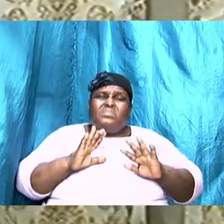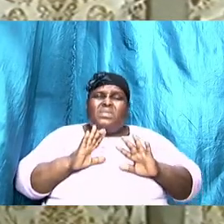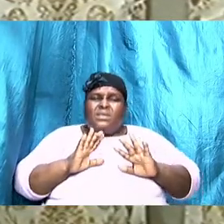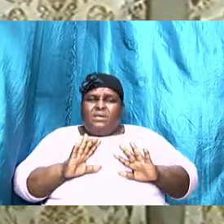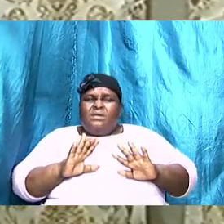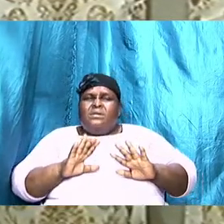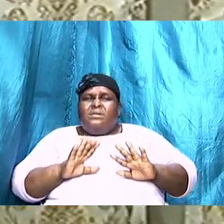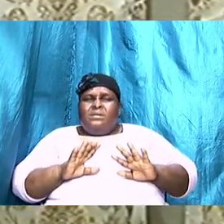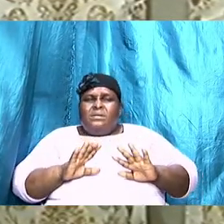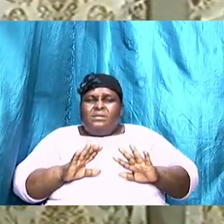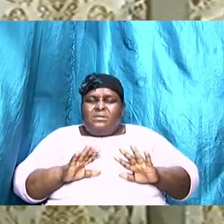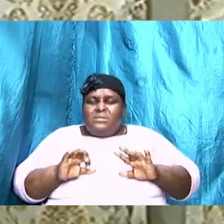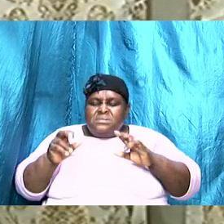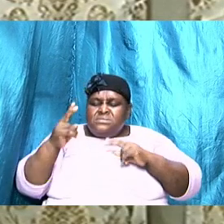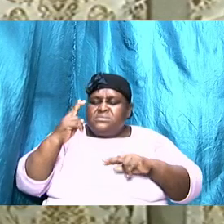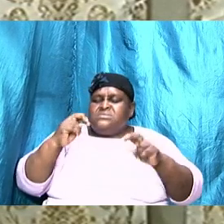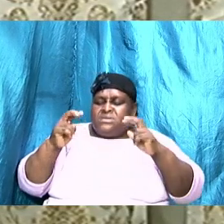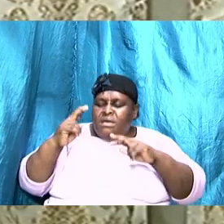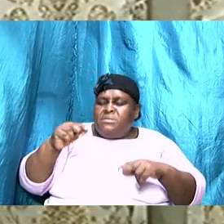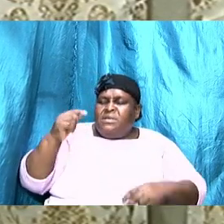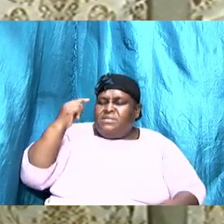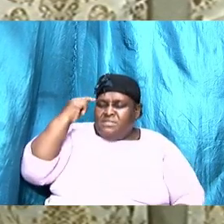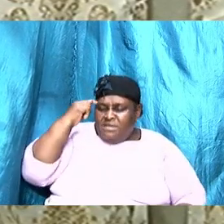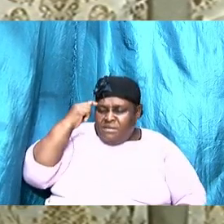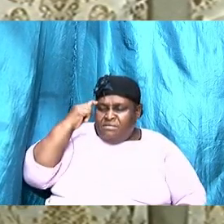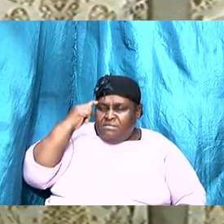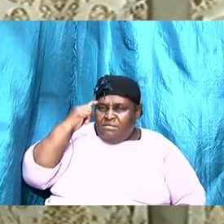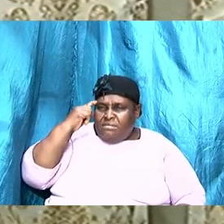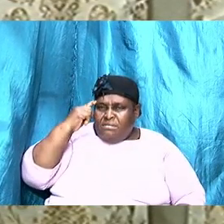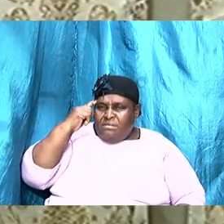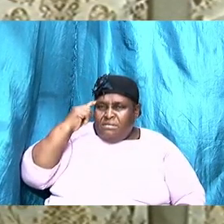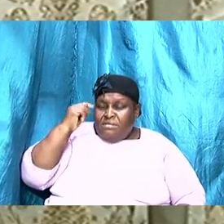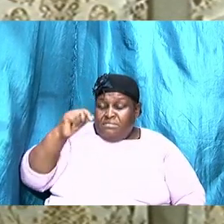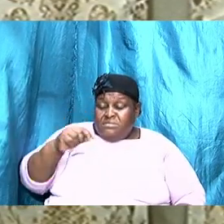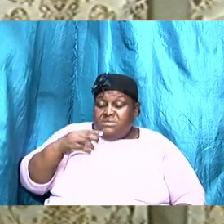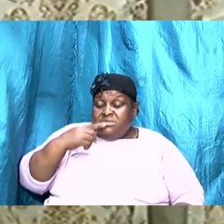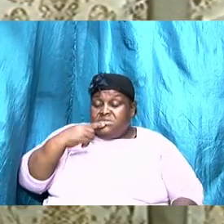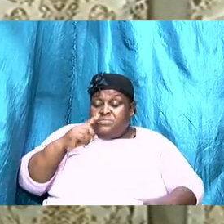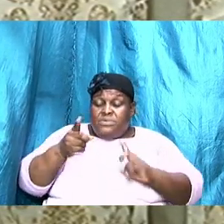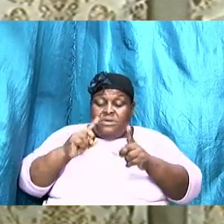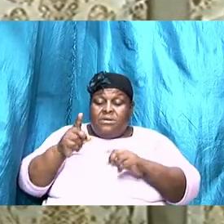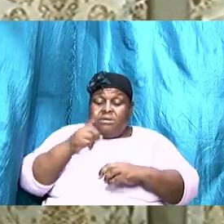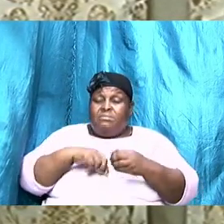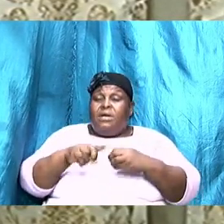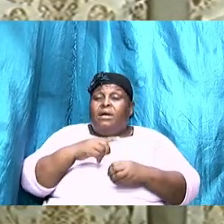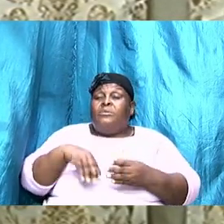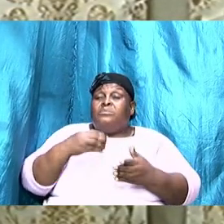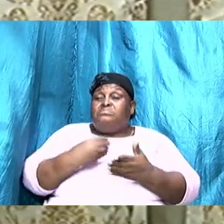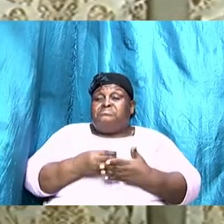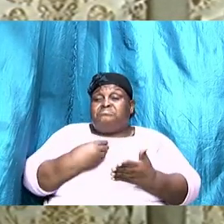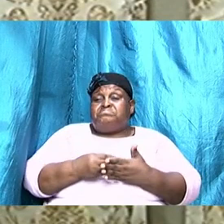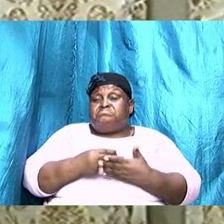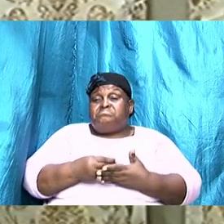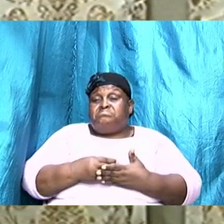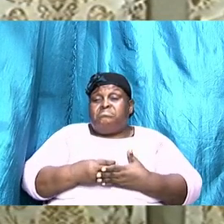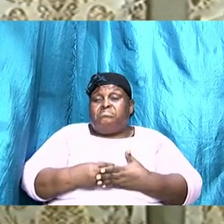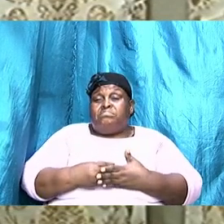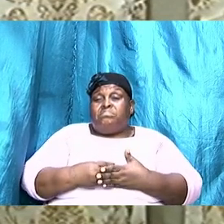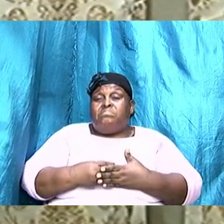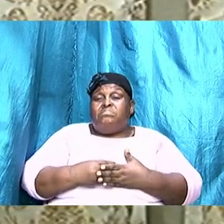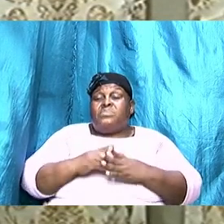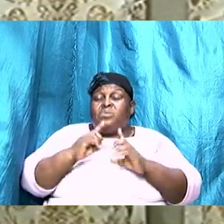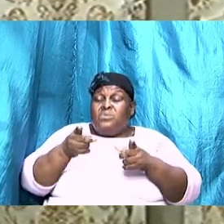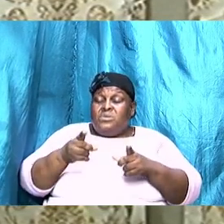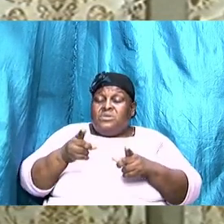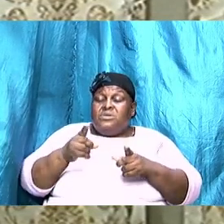and this is talking about money yes money so we are going to have to